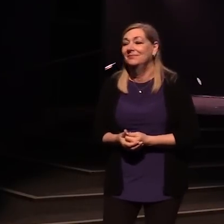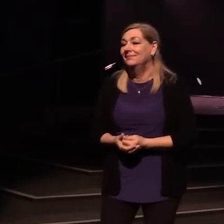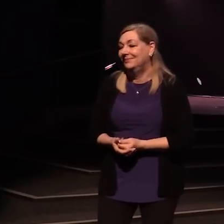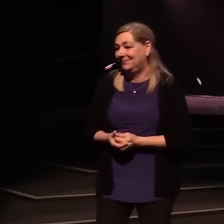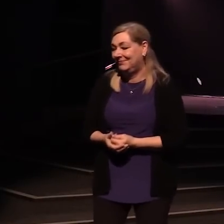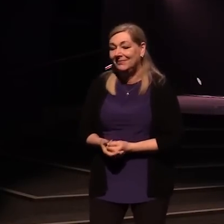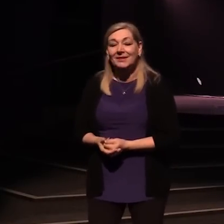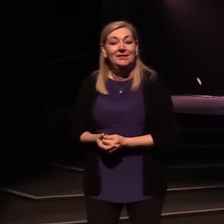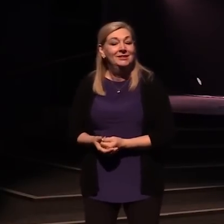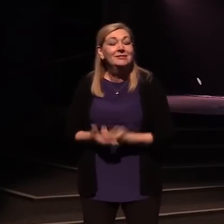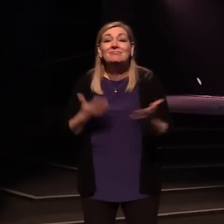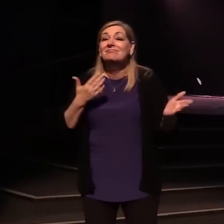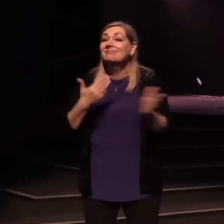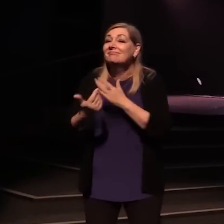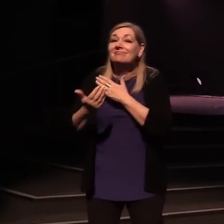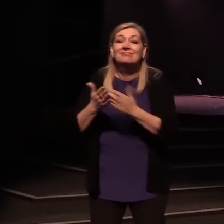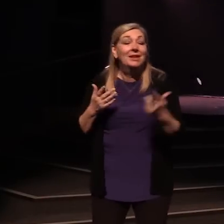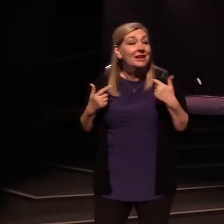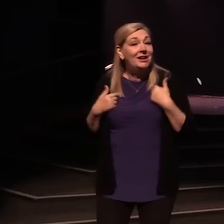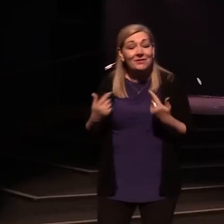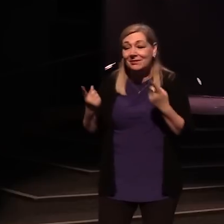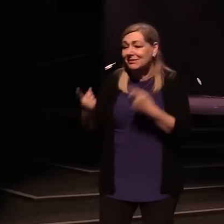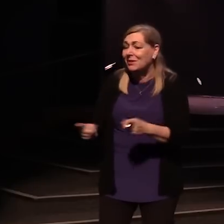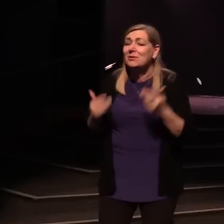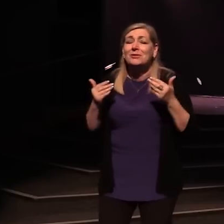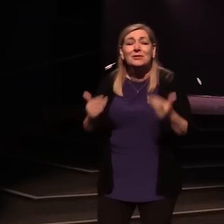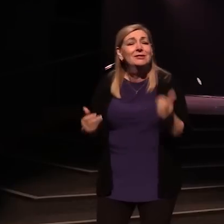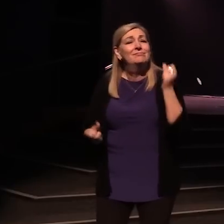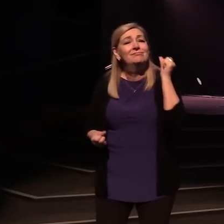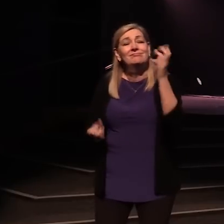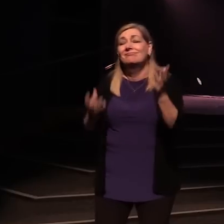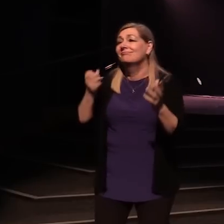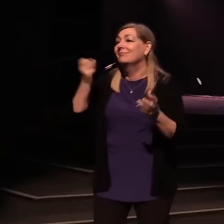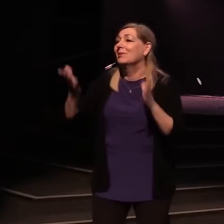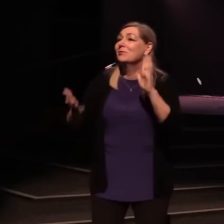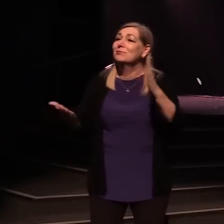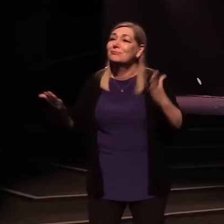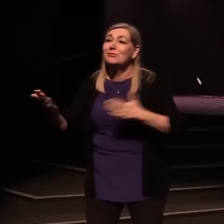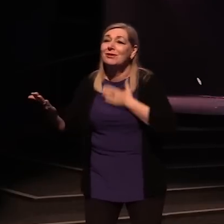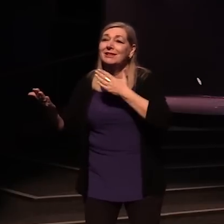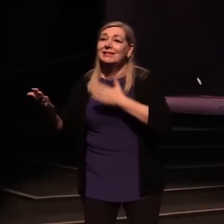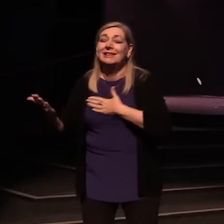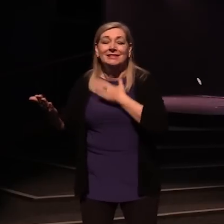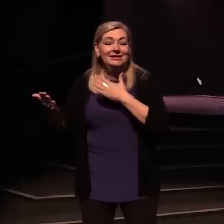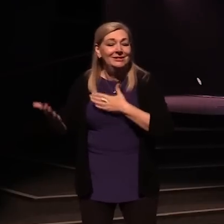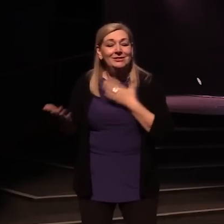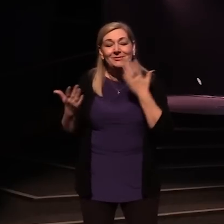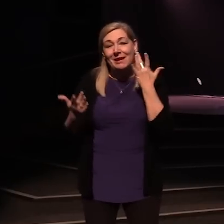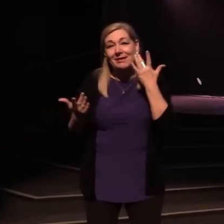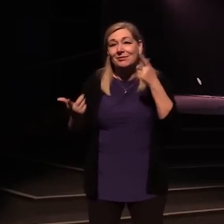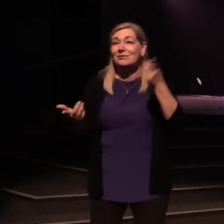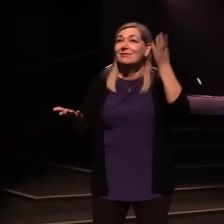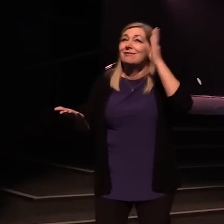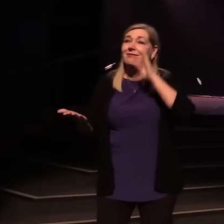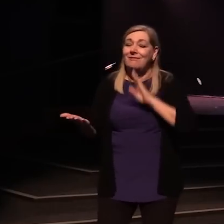why would I not sing of your praises even when troubles come